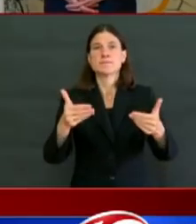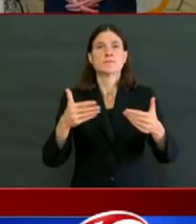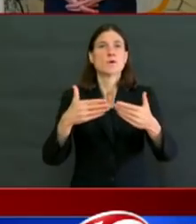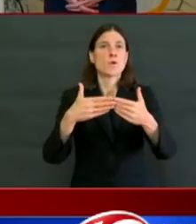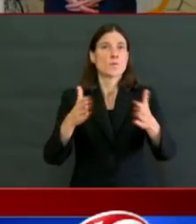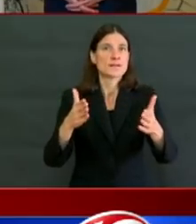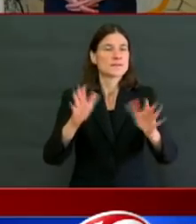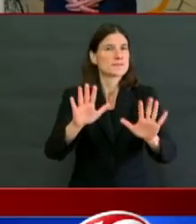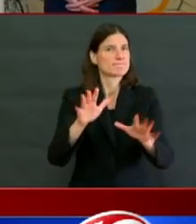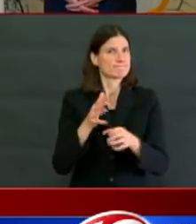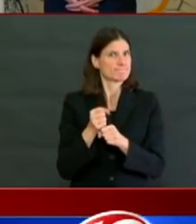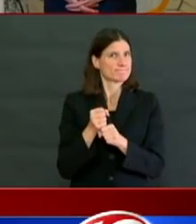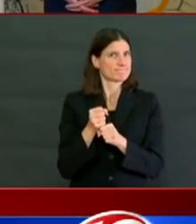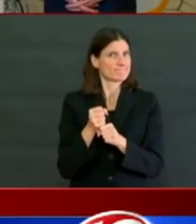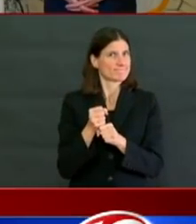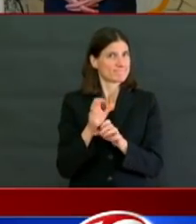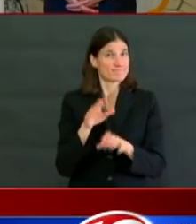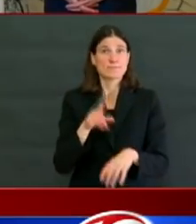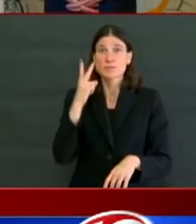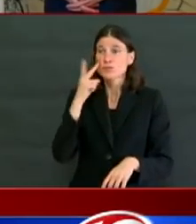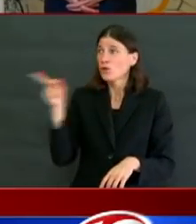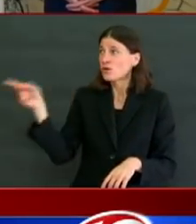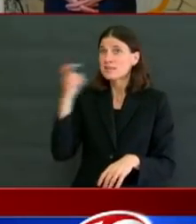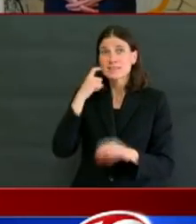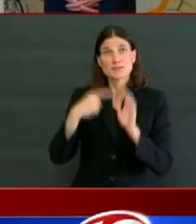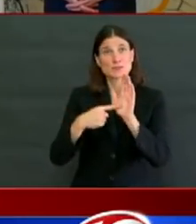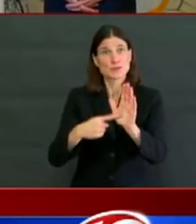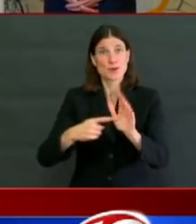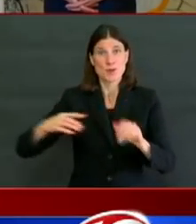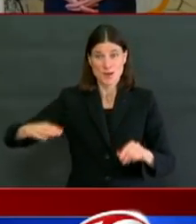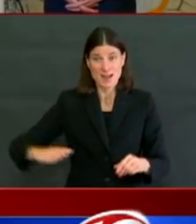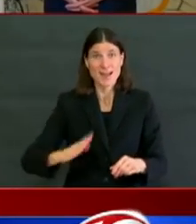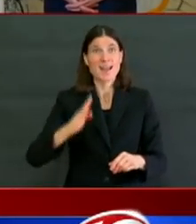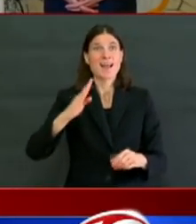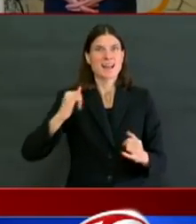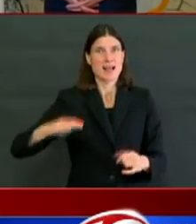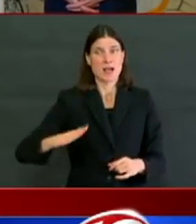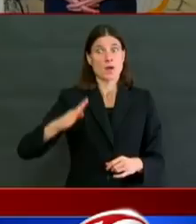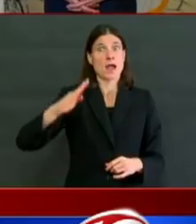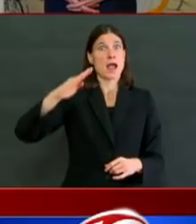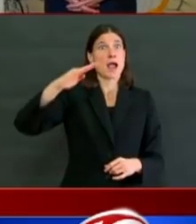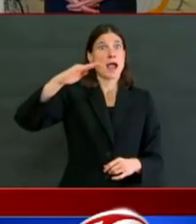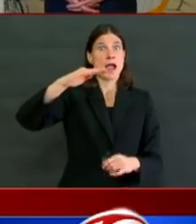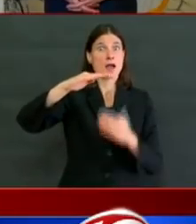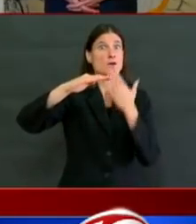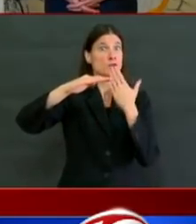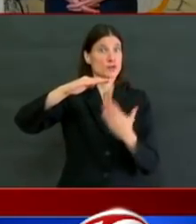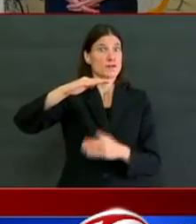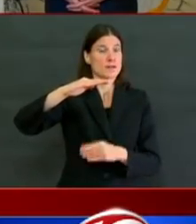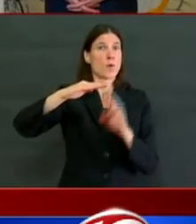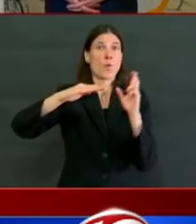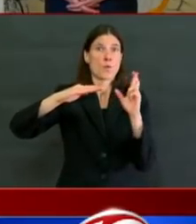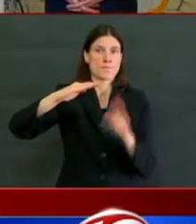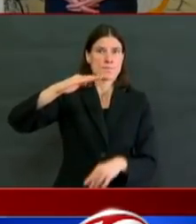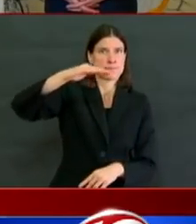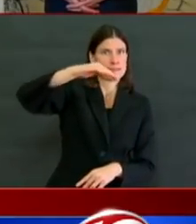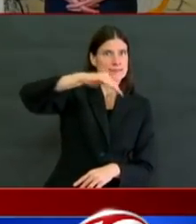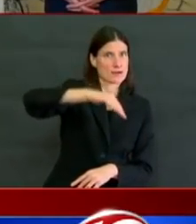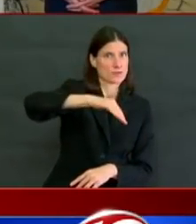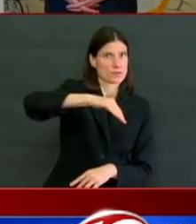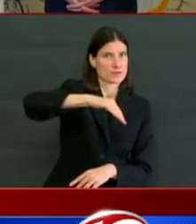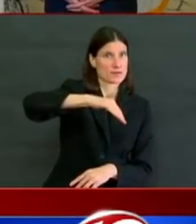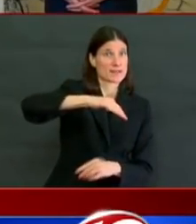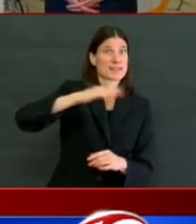plateauing and maybe even a decline, then it is my intention to let that stay-at-home order expire